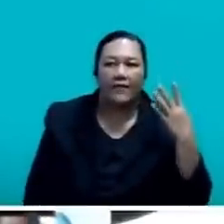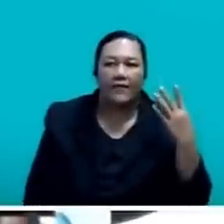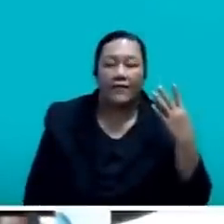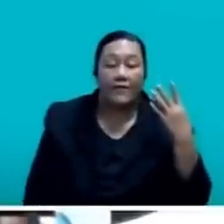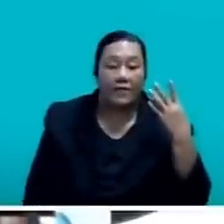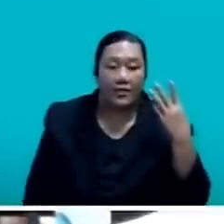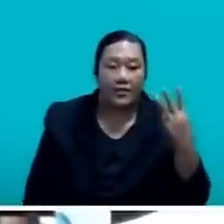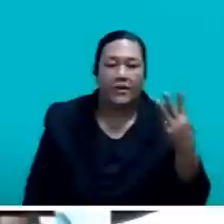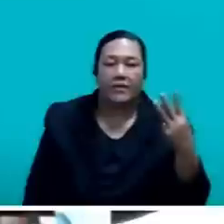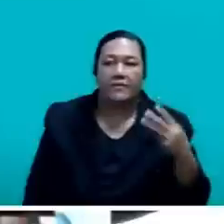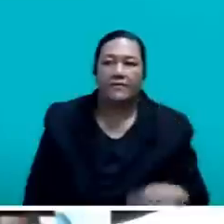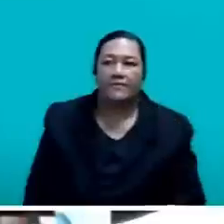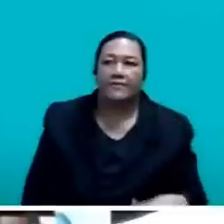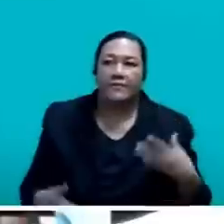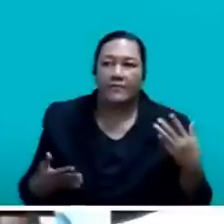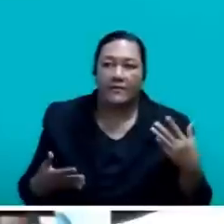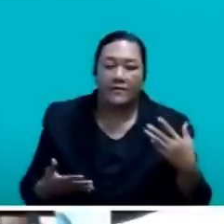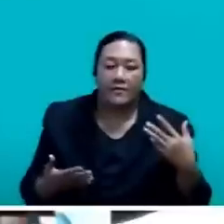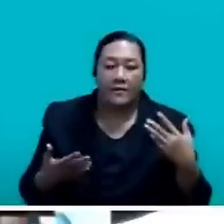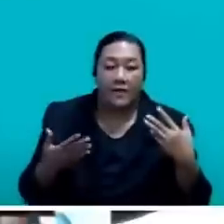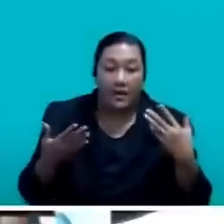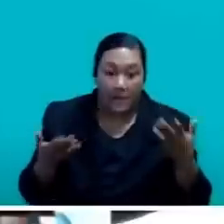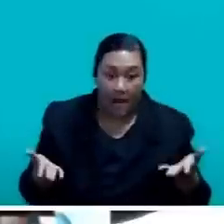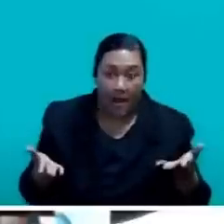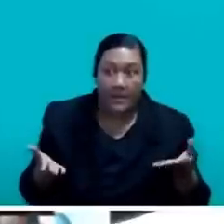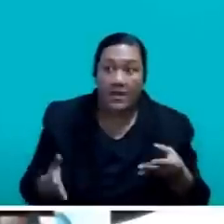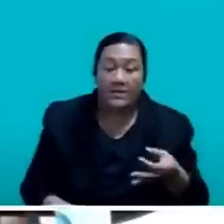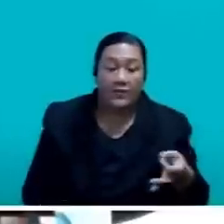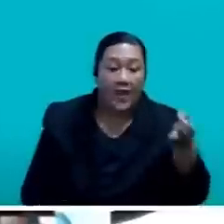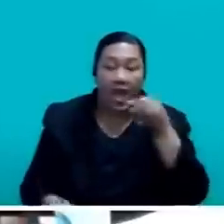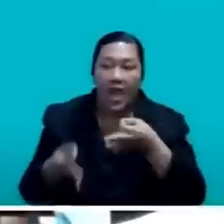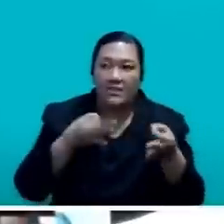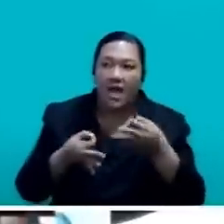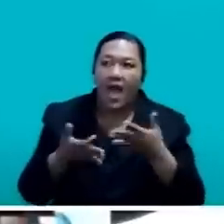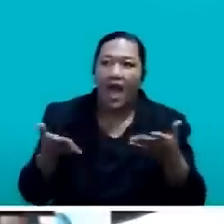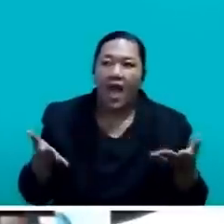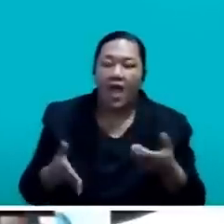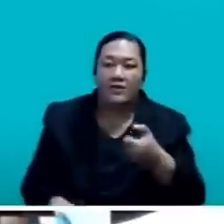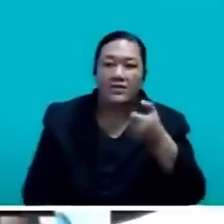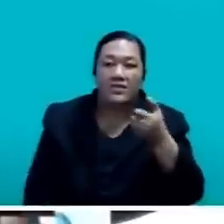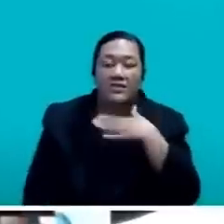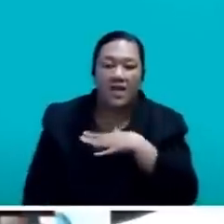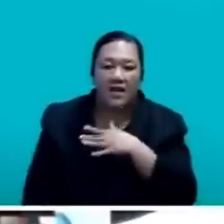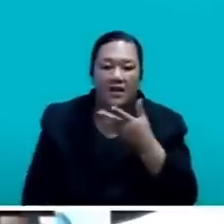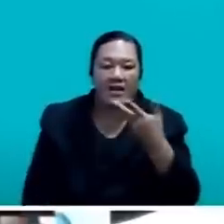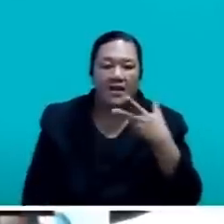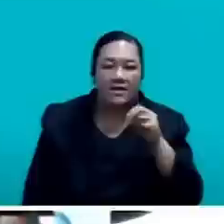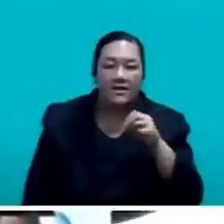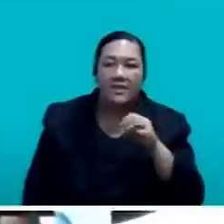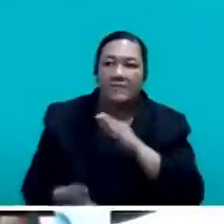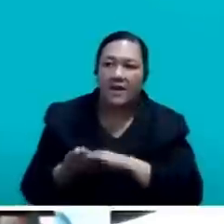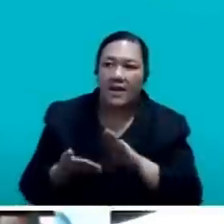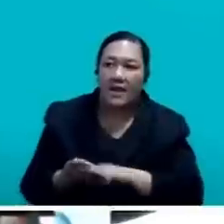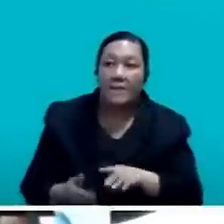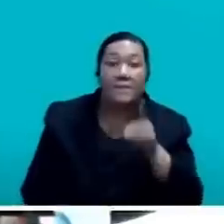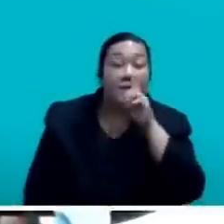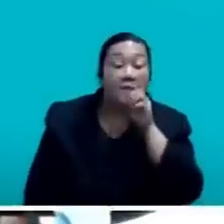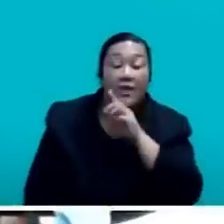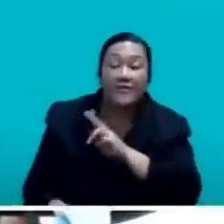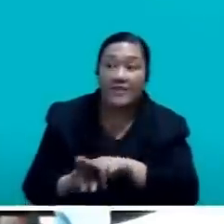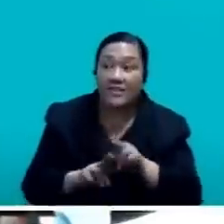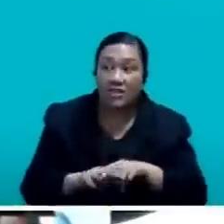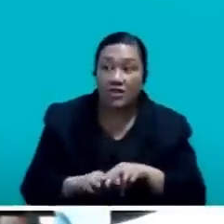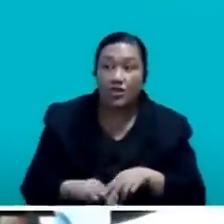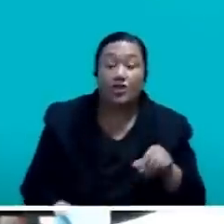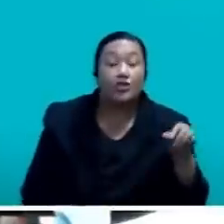They're trying to ask us how we're going to come up with $680 million. People of Fiji are supposed to be